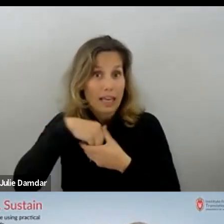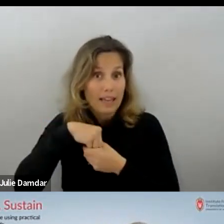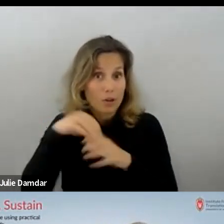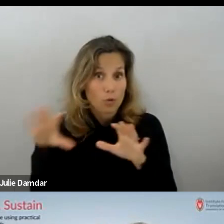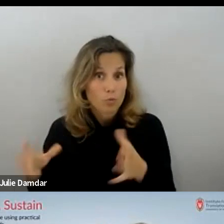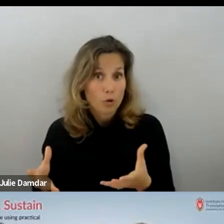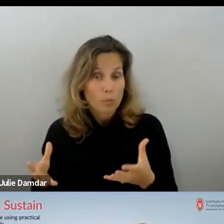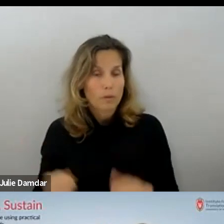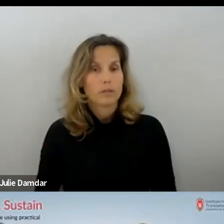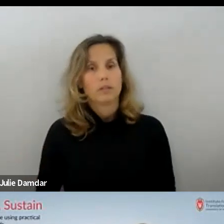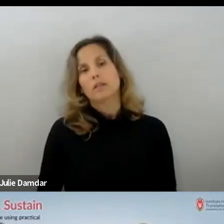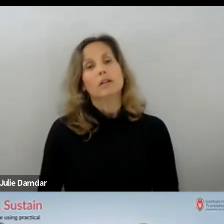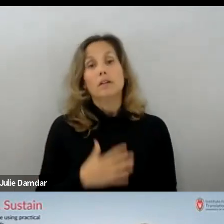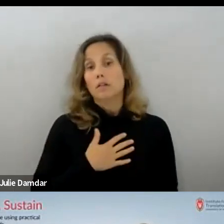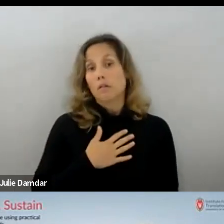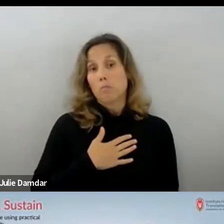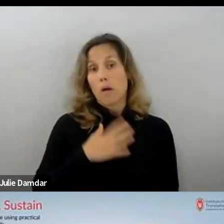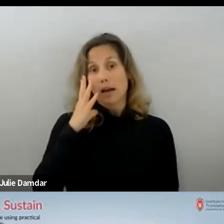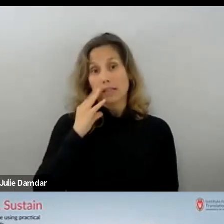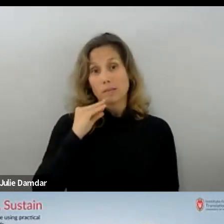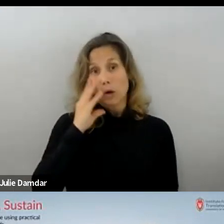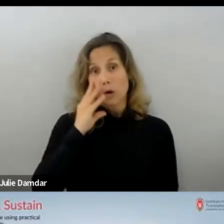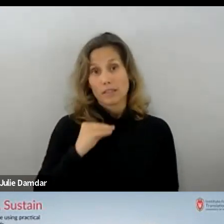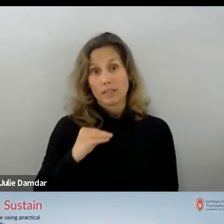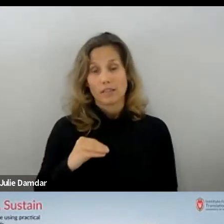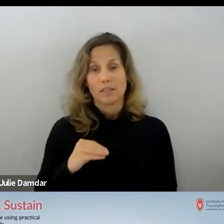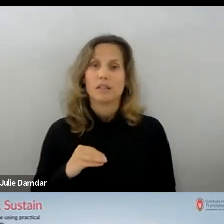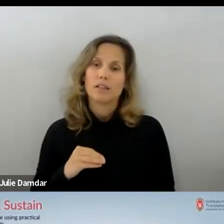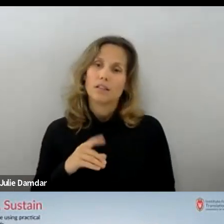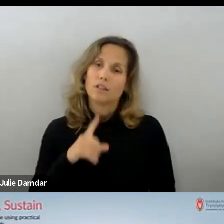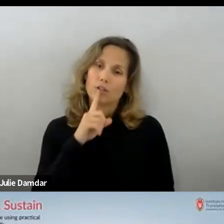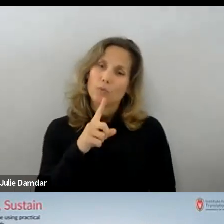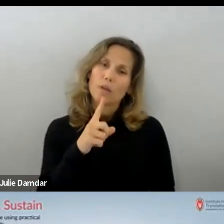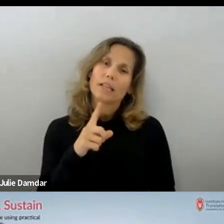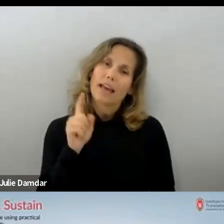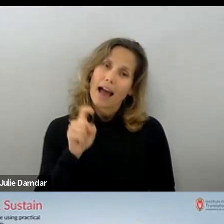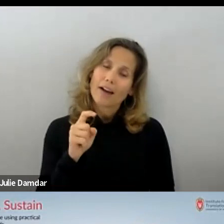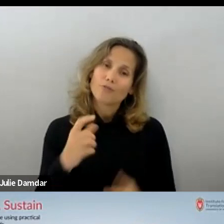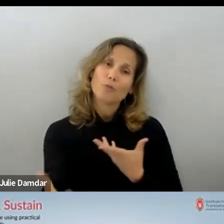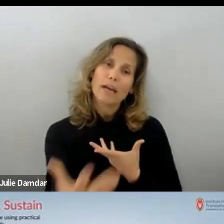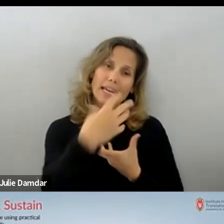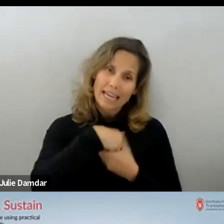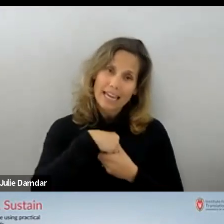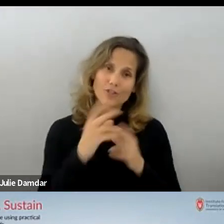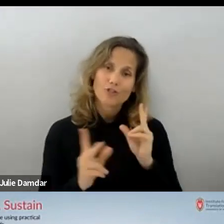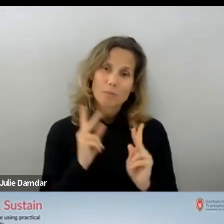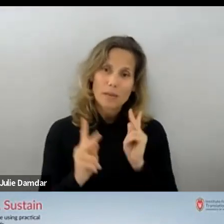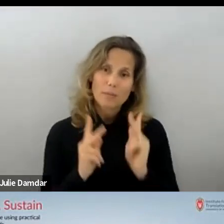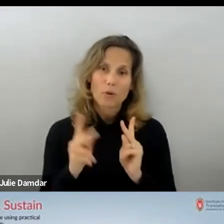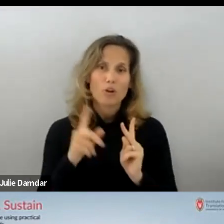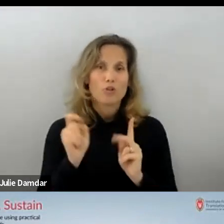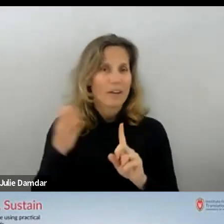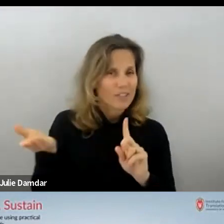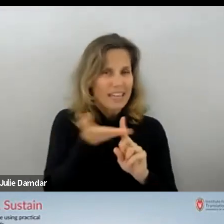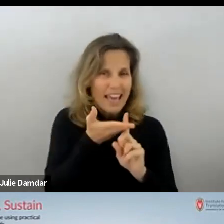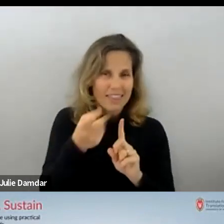experience has been is that, you know, you know, really got to, you know, engage the people, you've got to get them to get